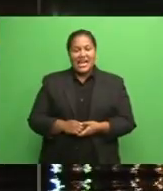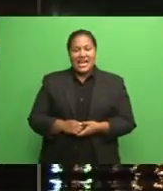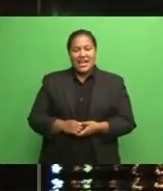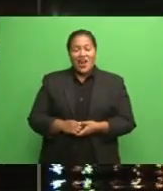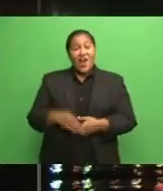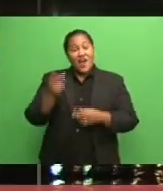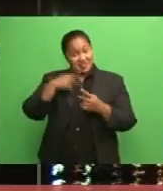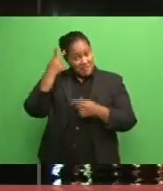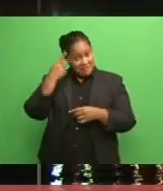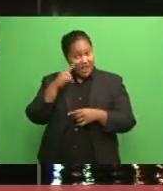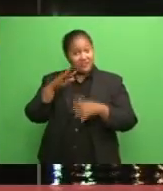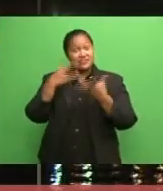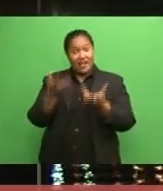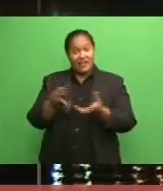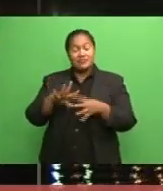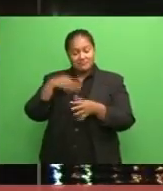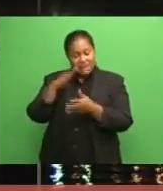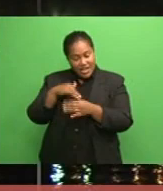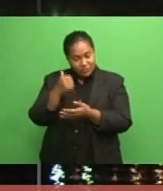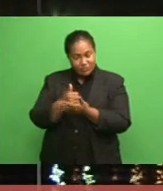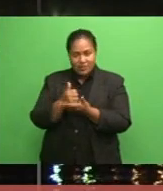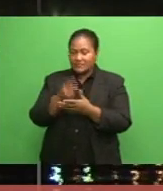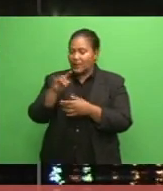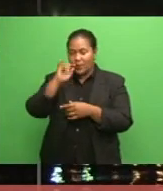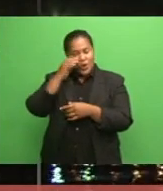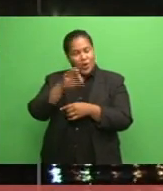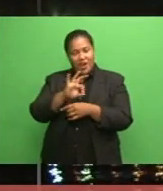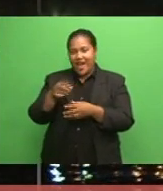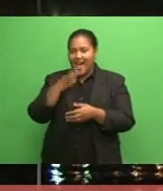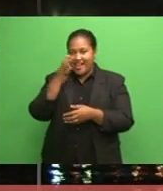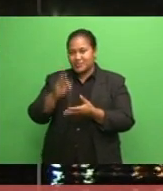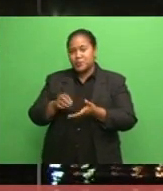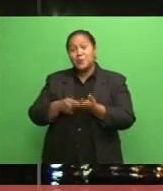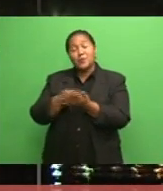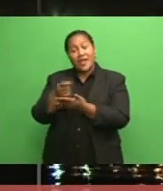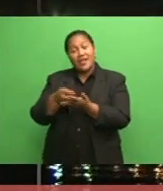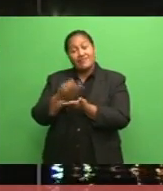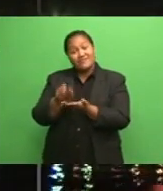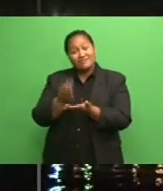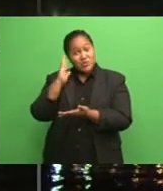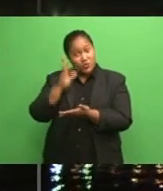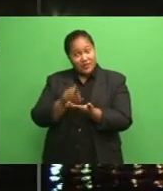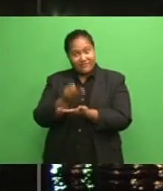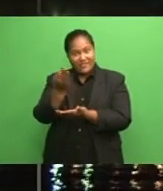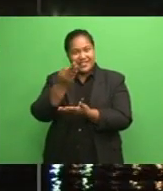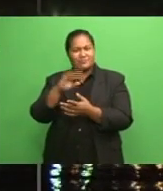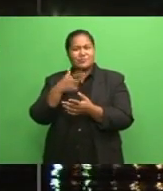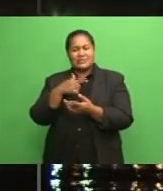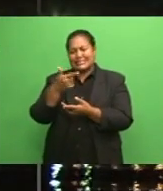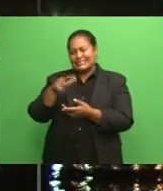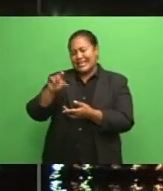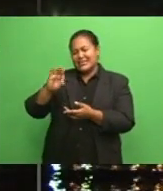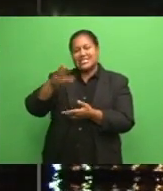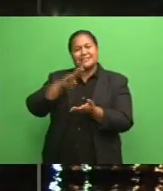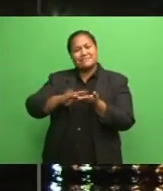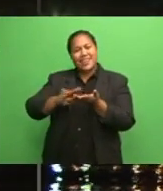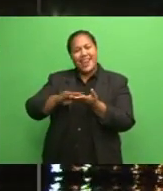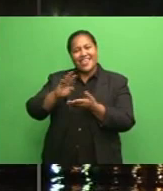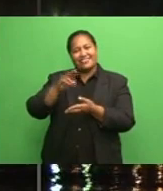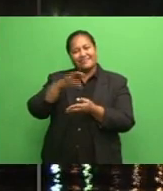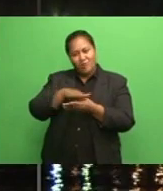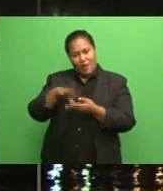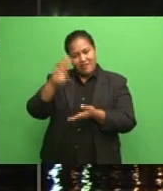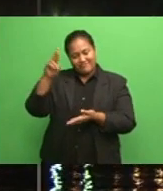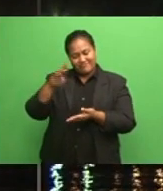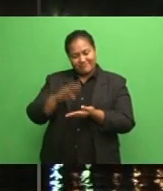Parents have been assured that they will not be asked to pay school fees despite over a $17 million reduction in the ministry's budget.